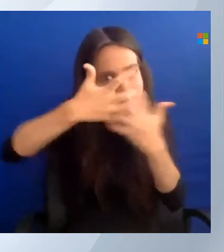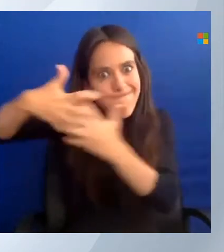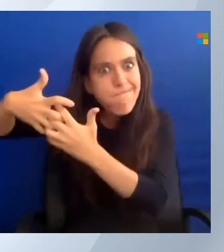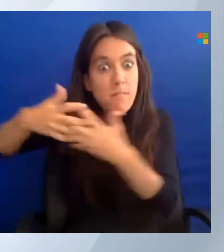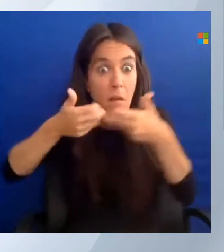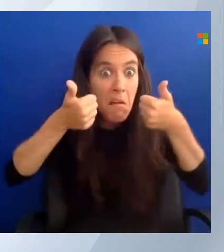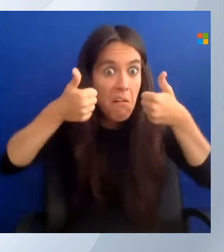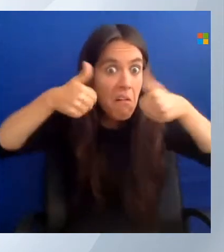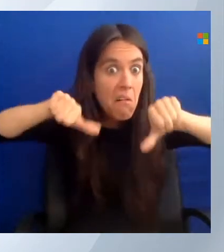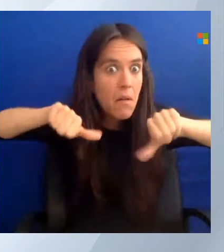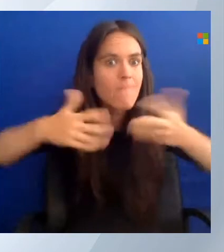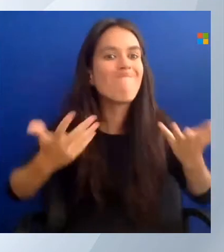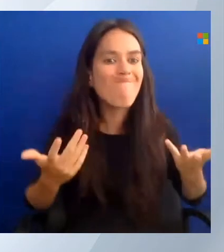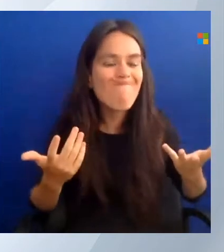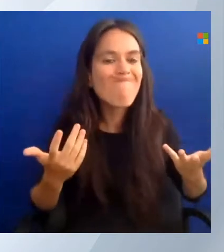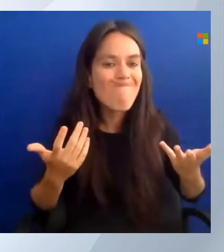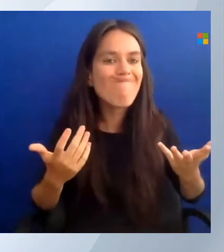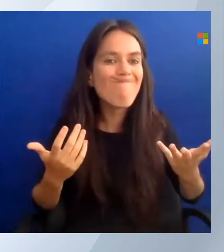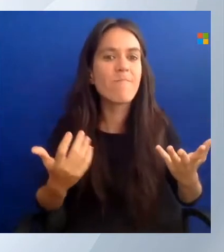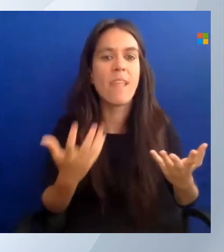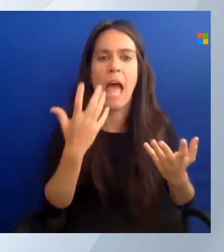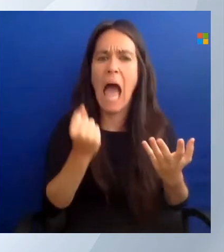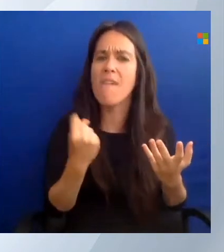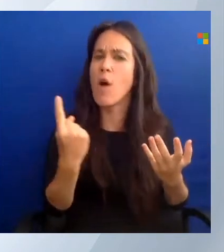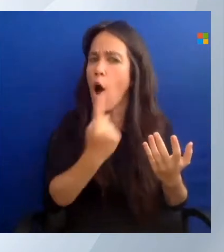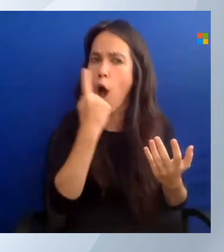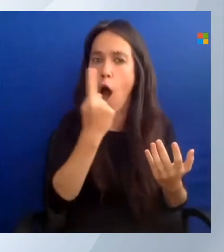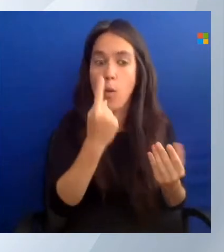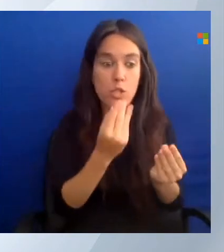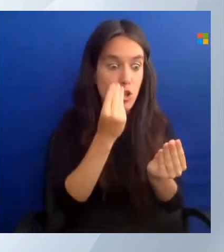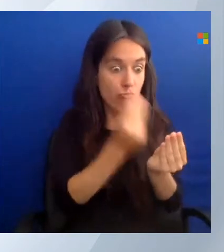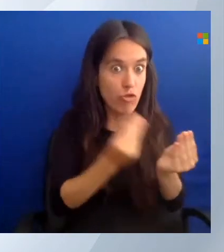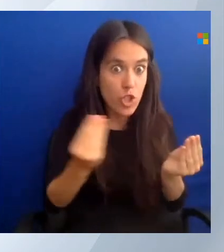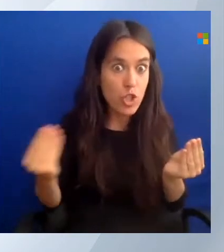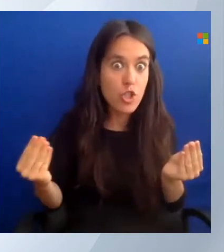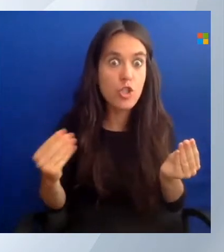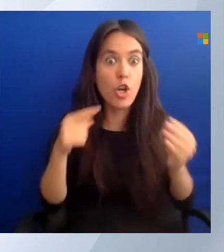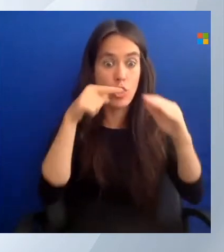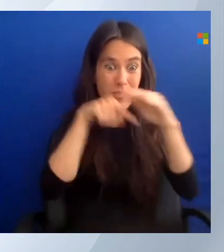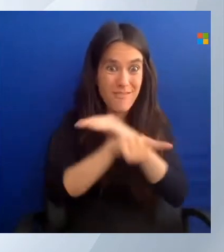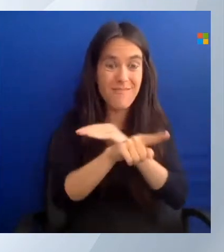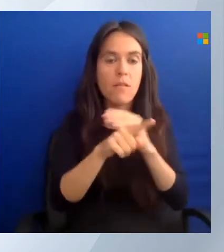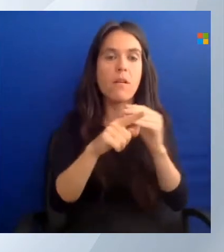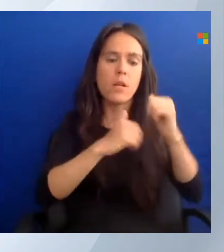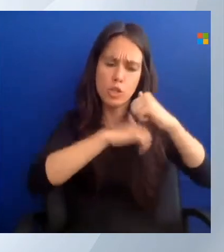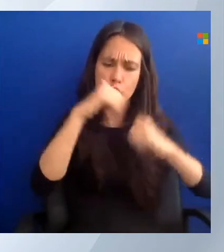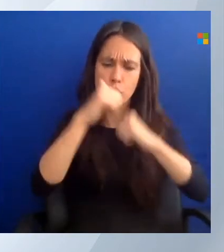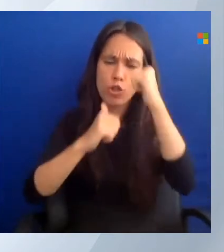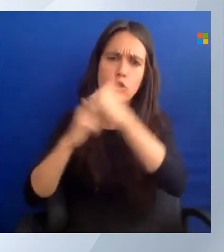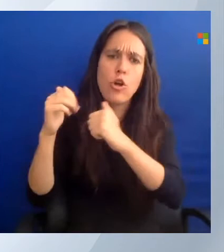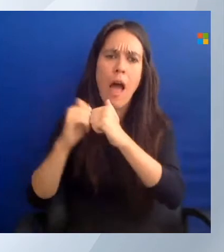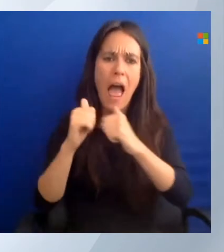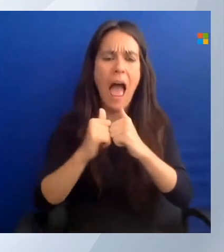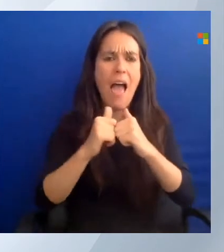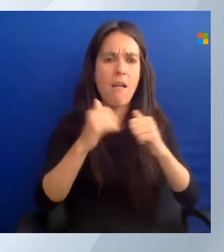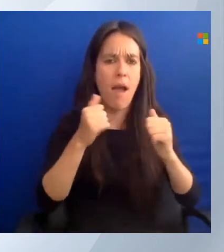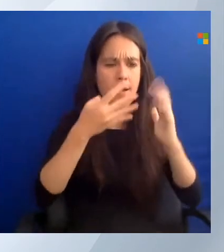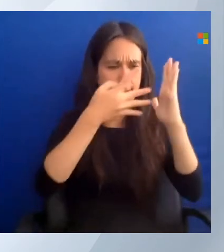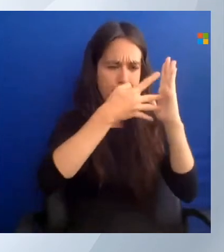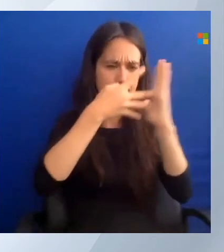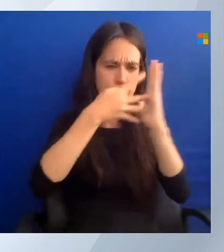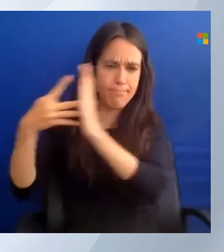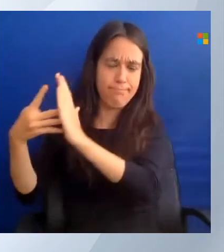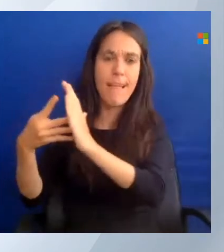documentation on every resource that is available on every schema and every formatting and how it all works. There's complete